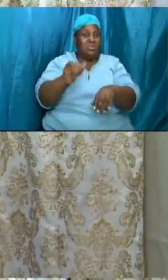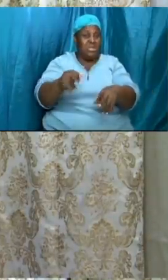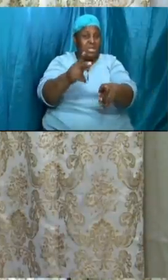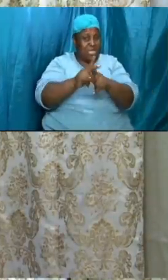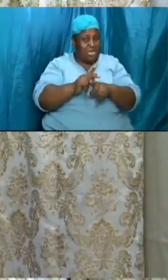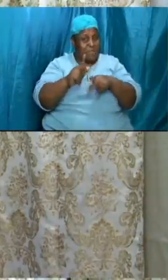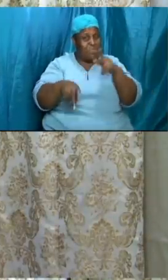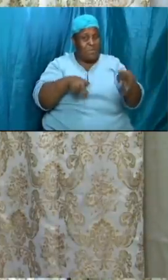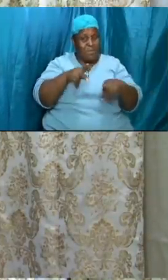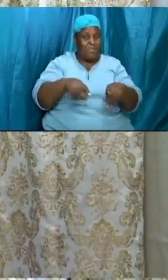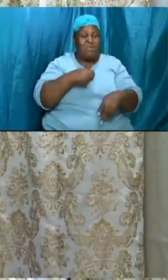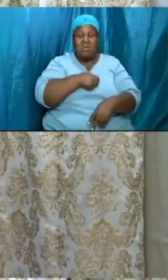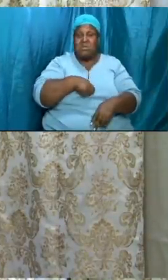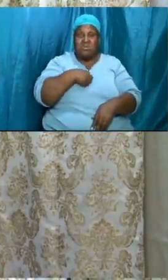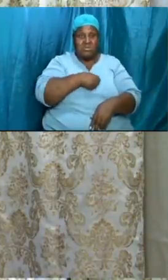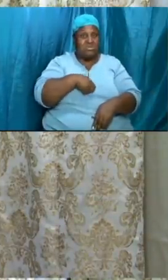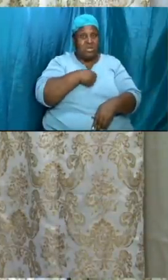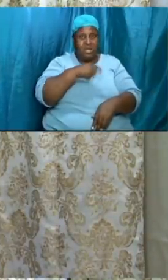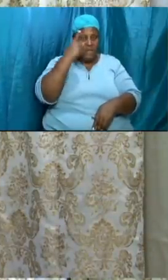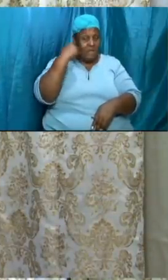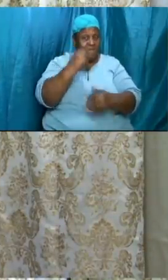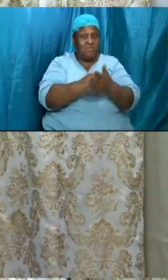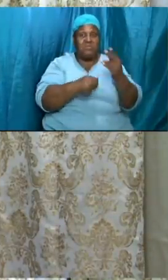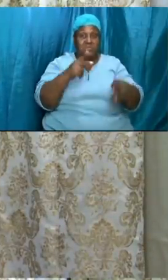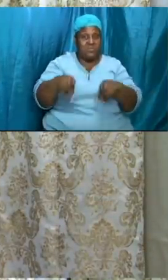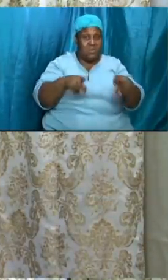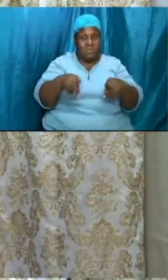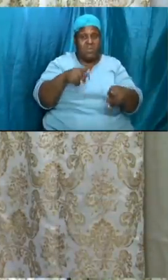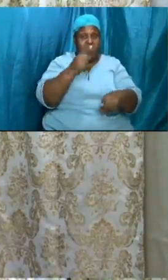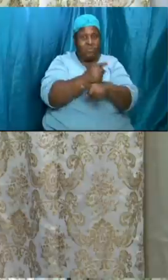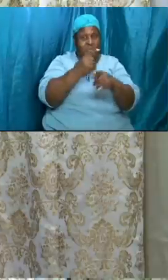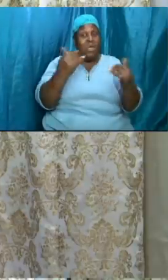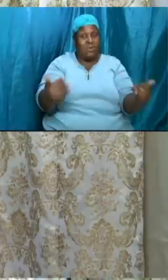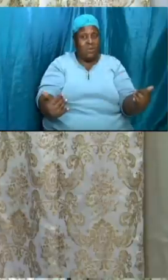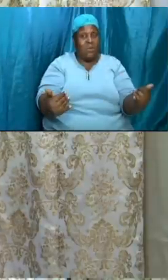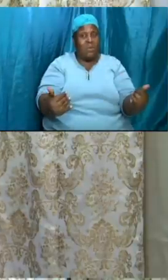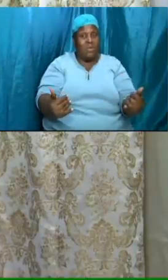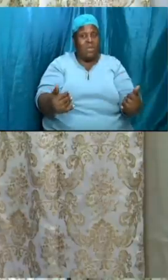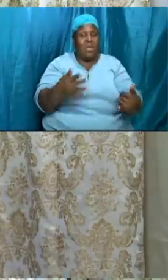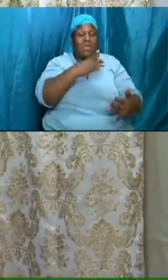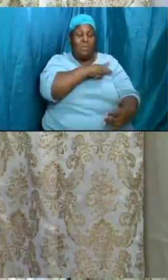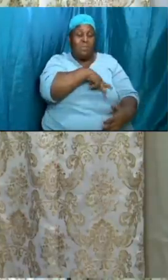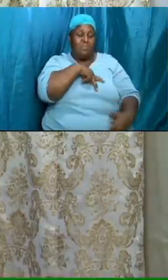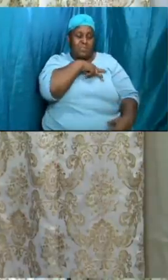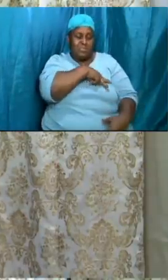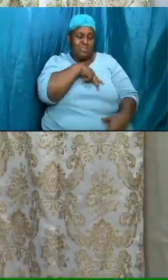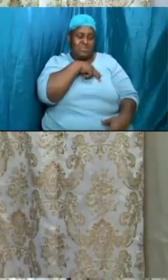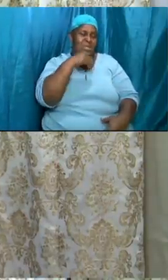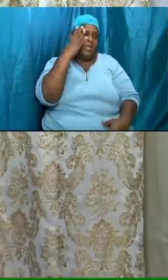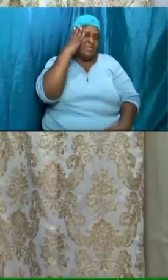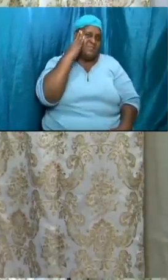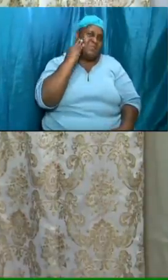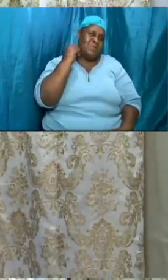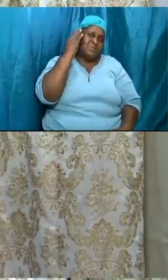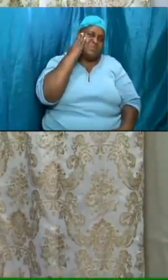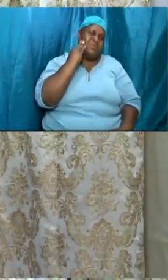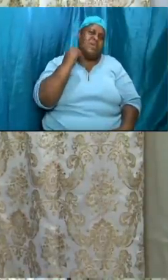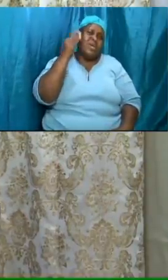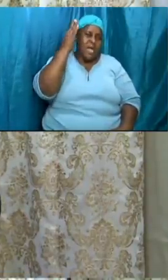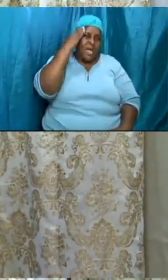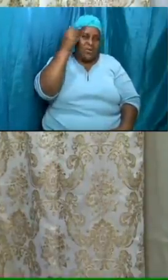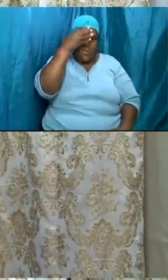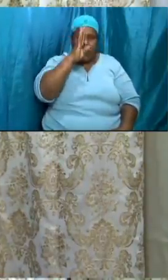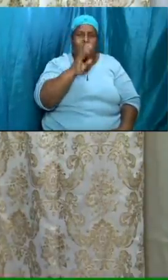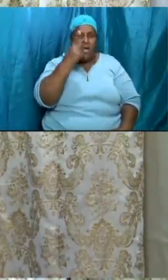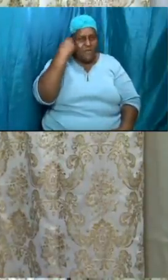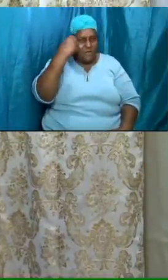people right now oh god but this is about personal experience this is about knowing god for ourselves this is